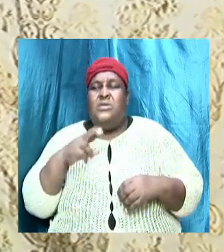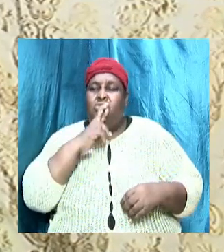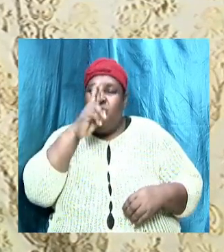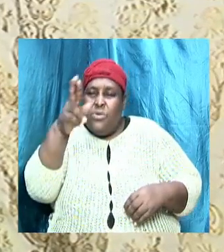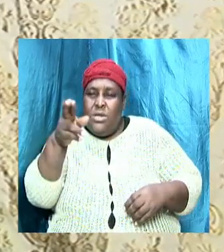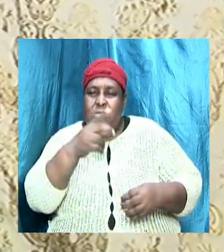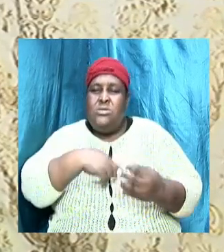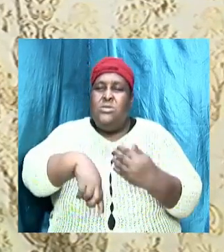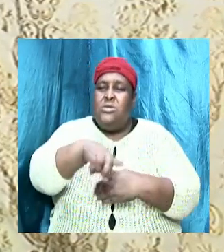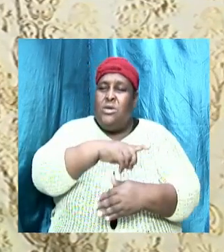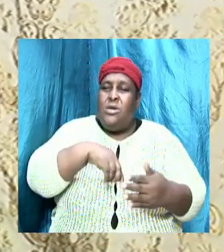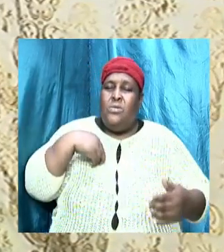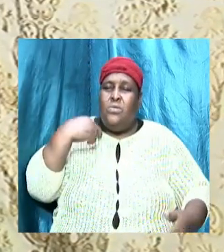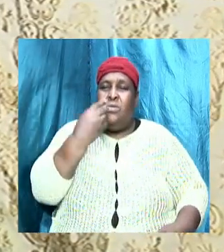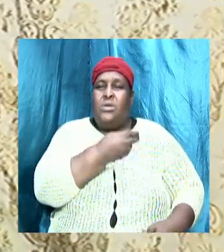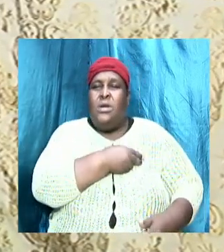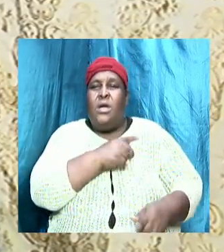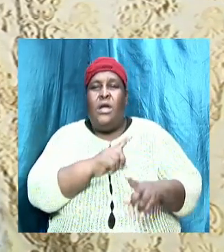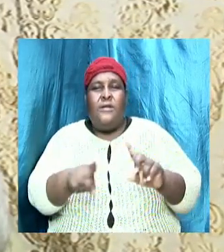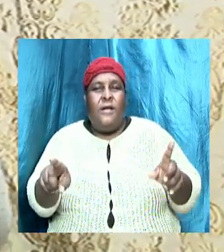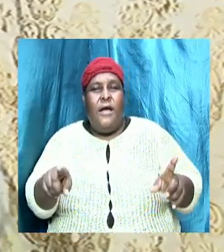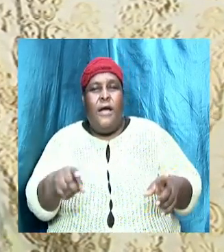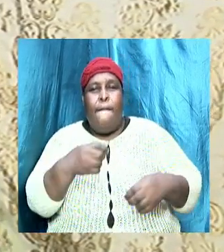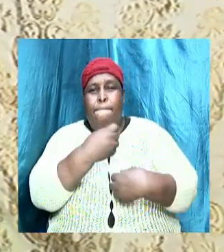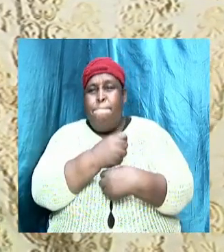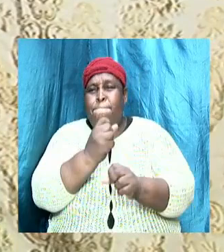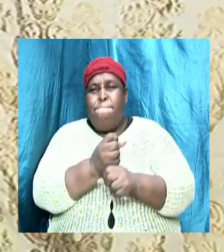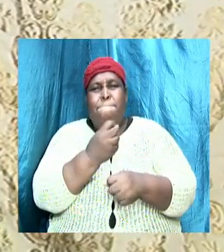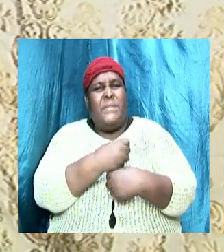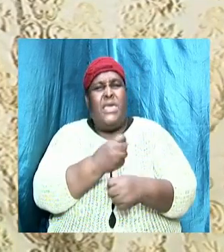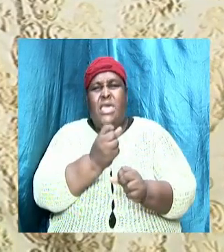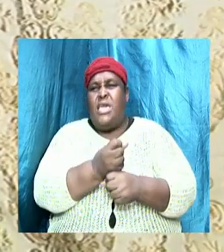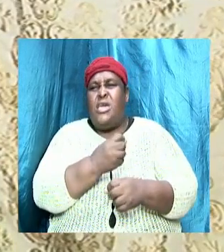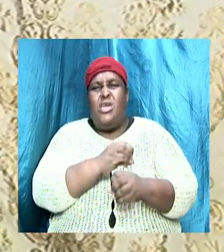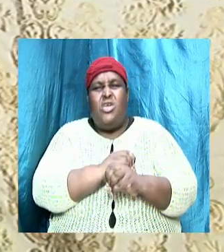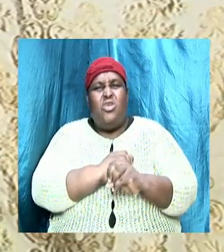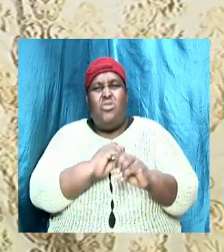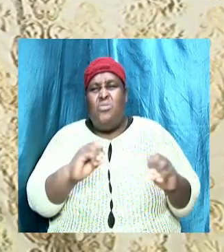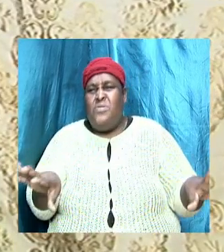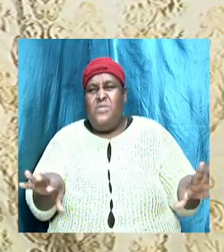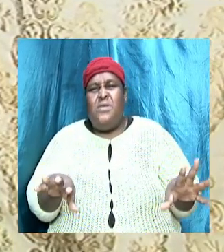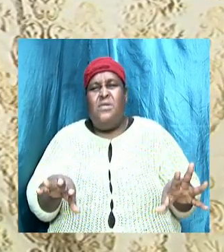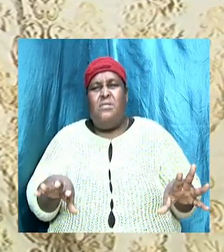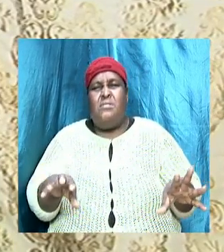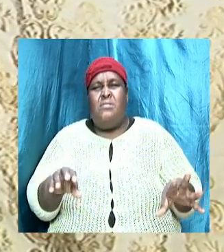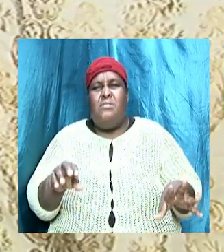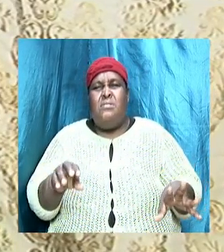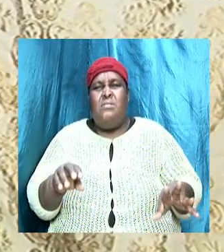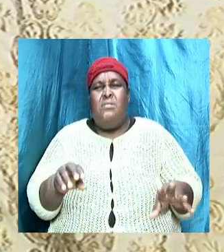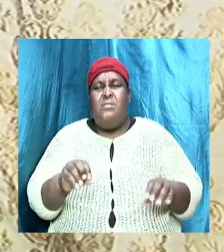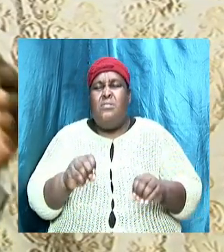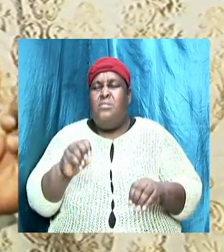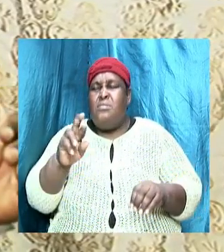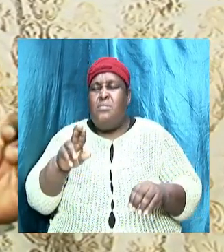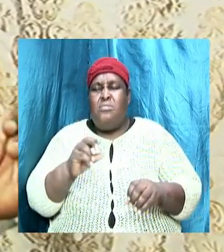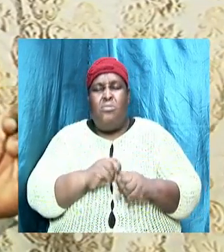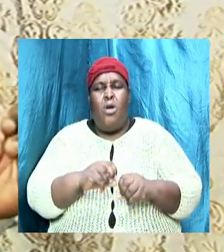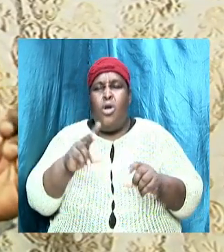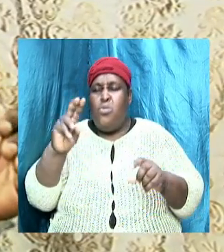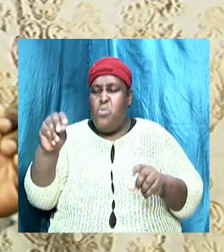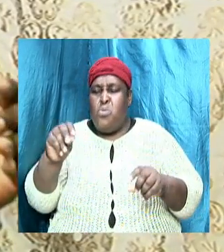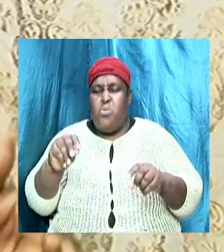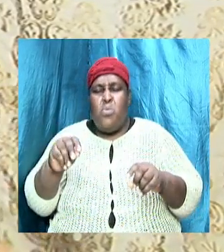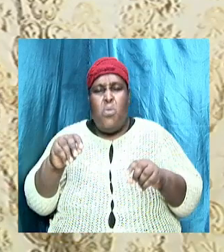us, and we can't afford to allow any, not this time, not now, not when the signs,